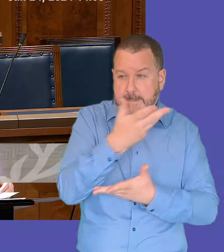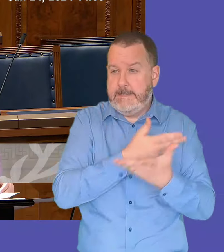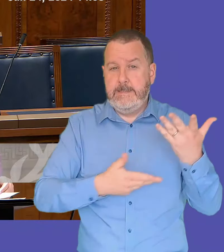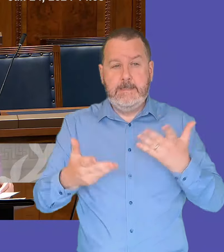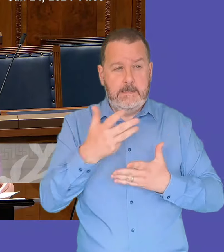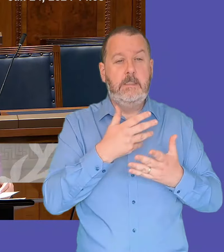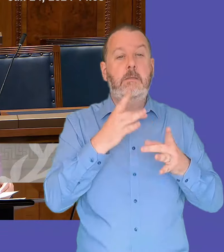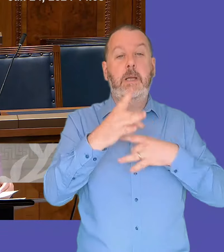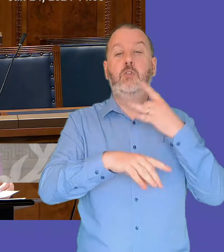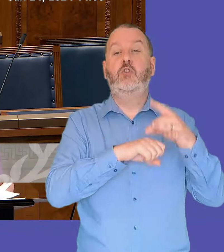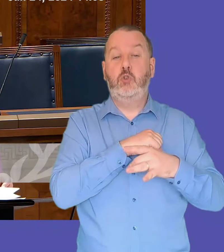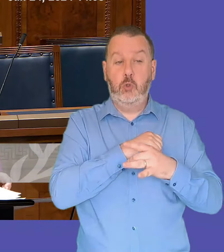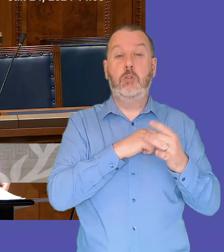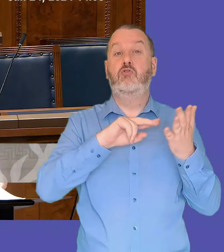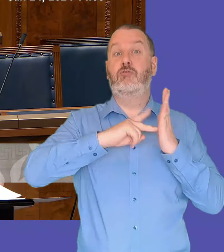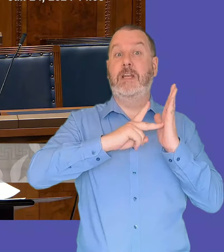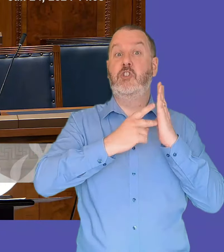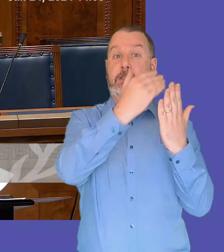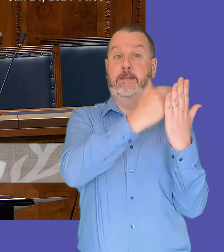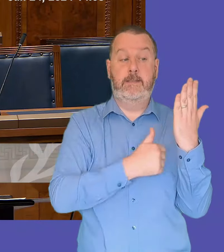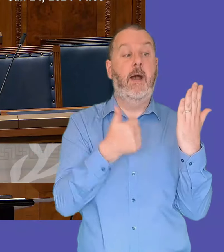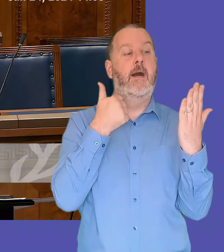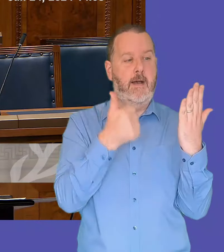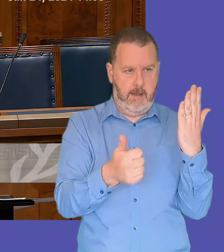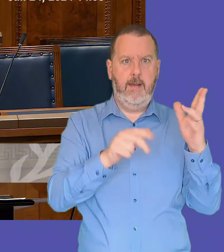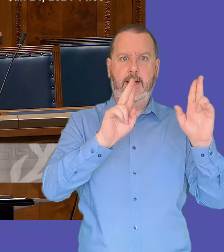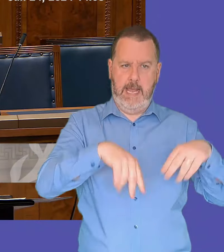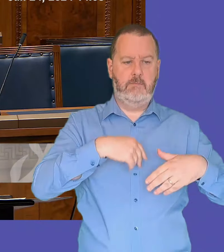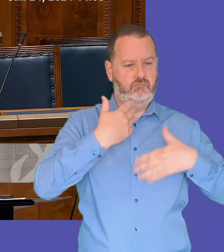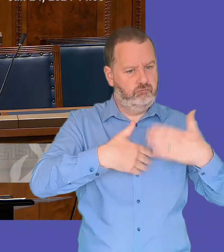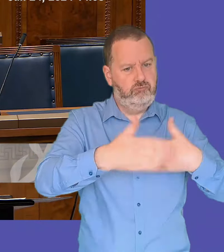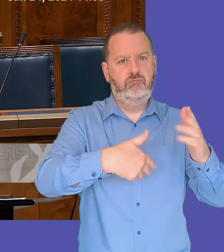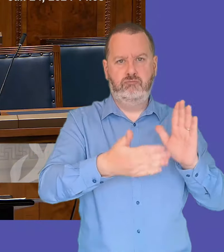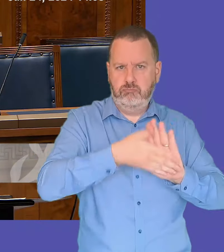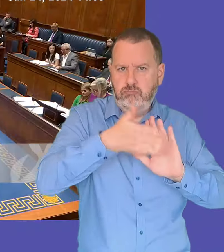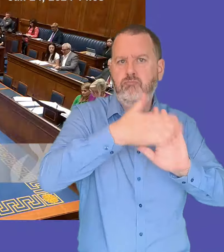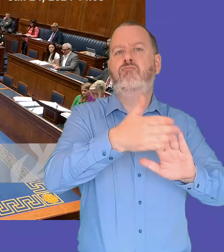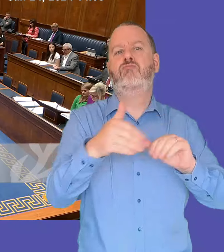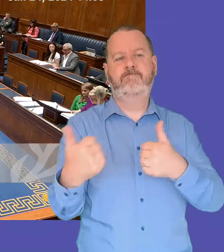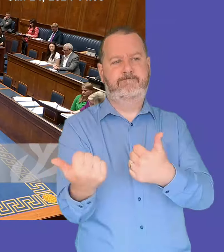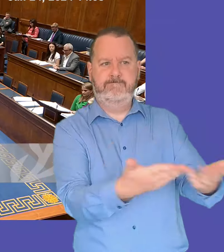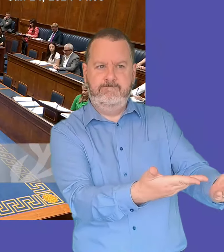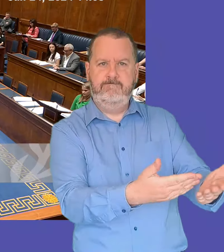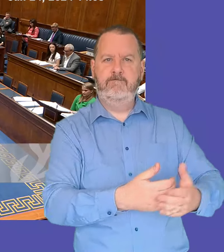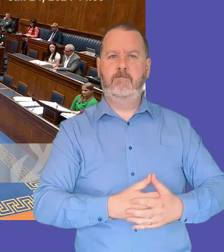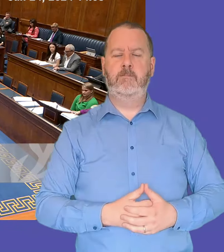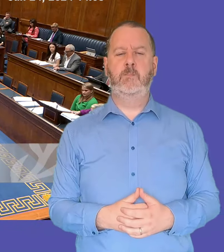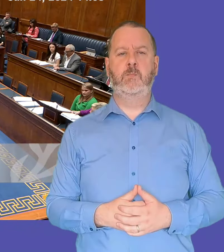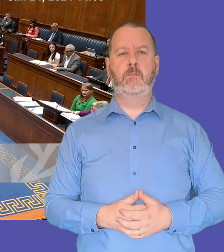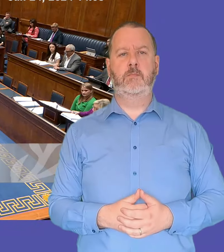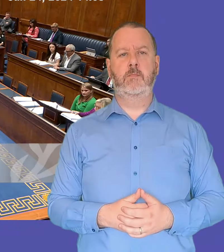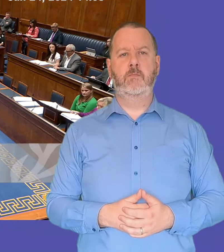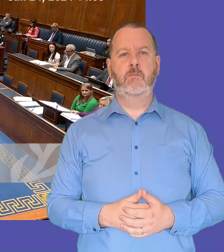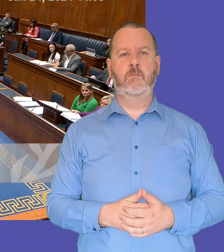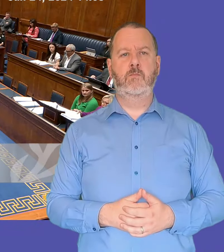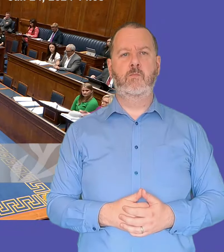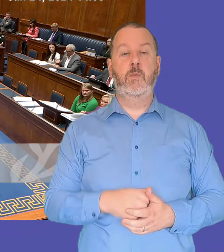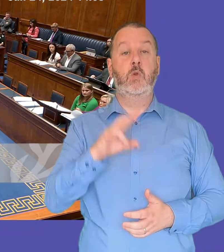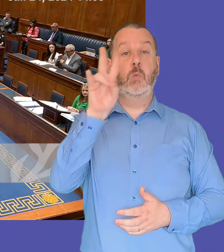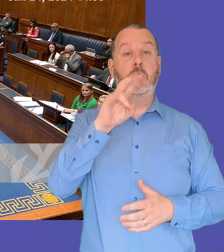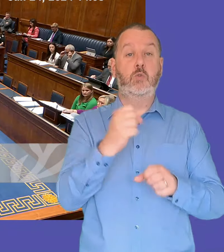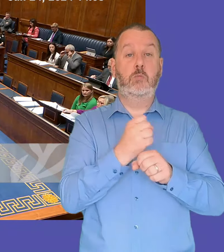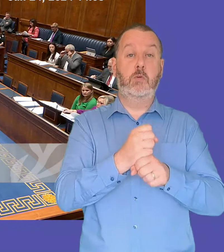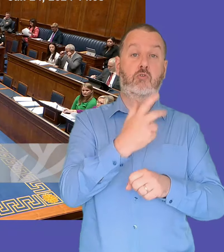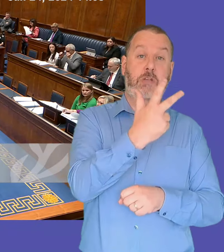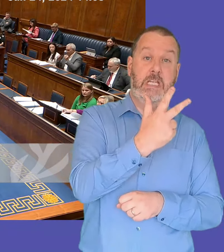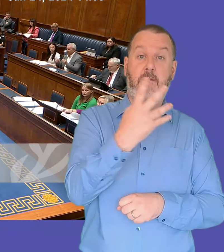supply strategy in place that allows us to deliver and make it happen for our families that need homes questions three and four have been withdrawn